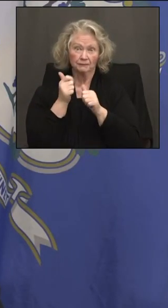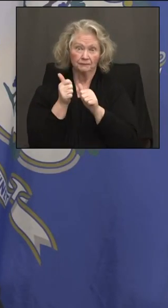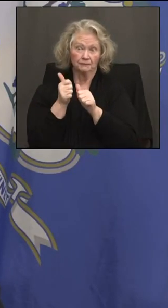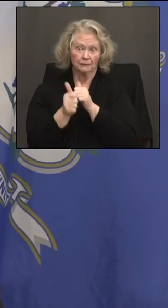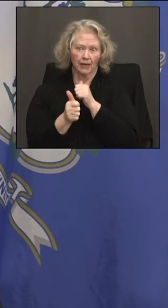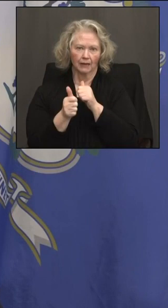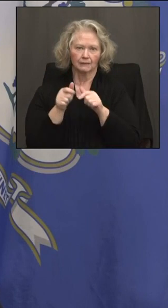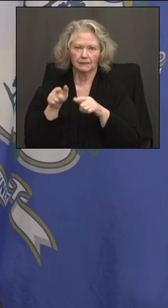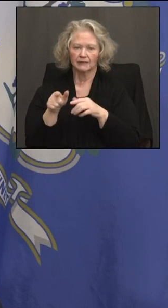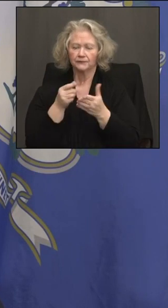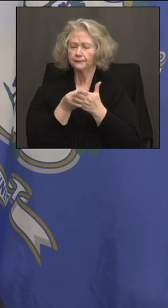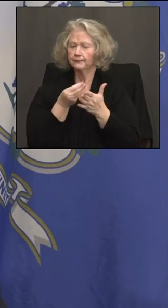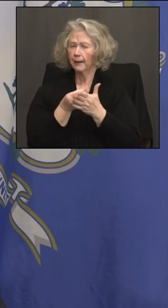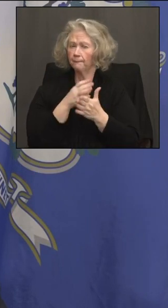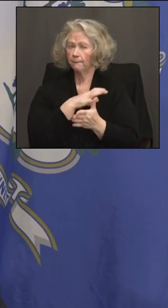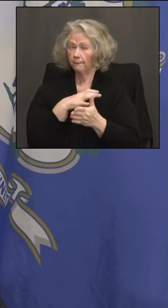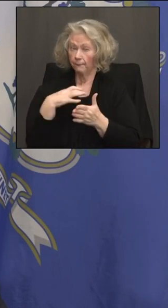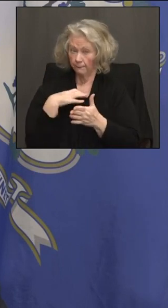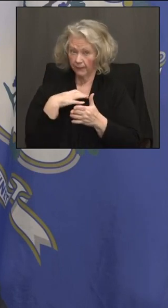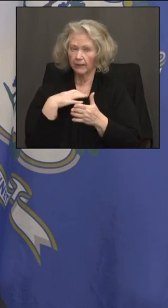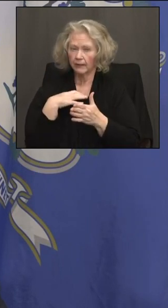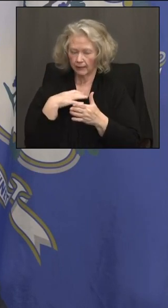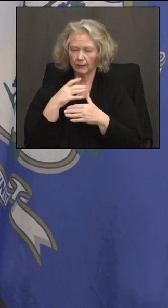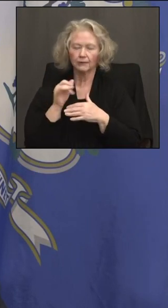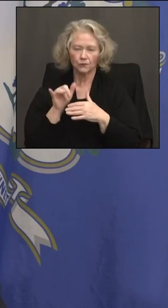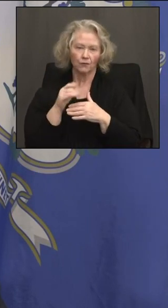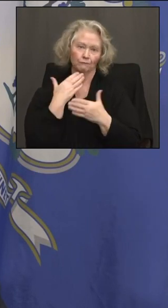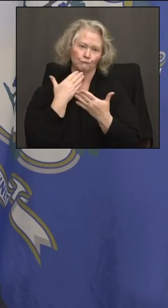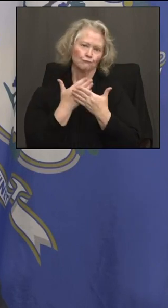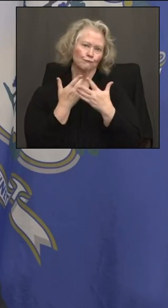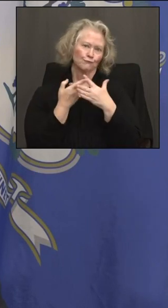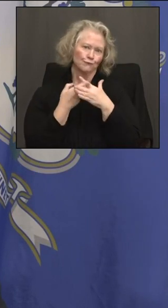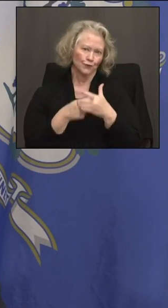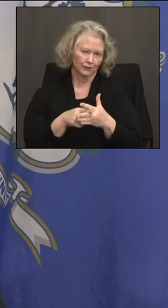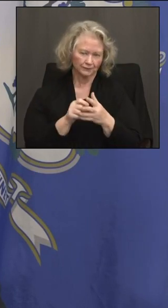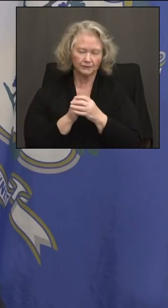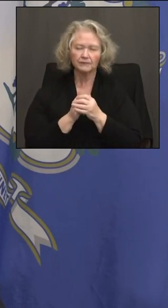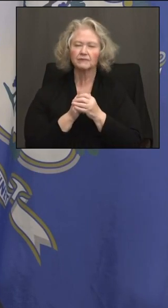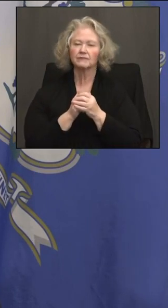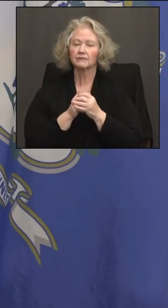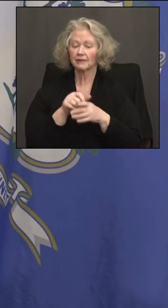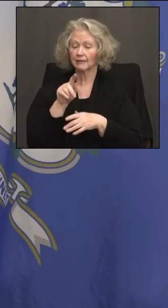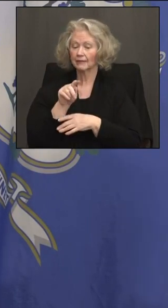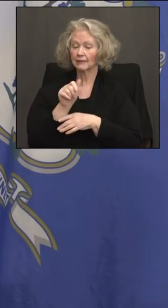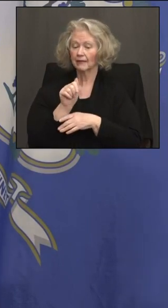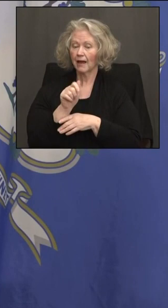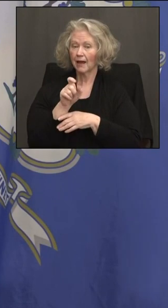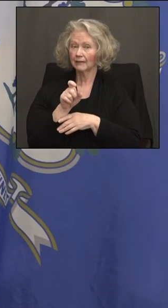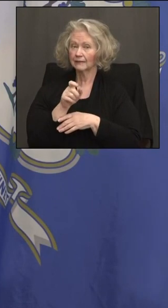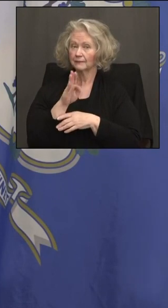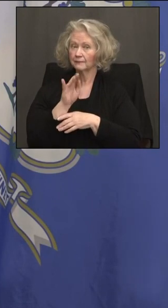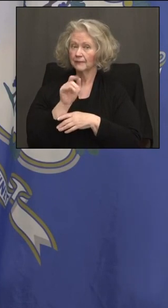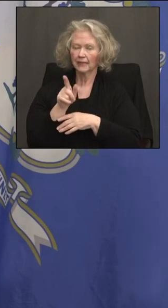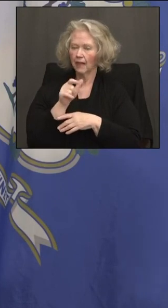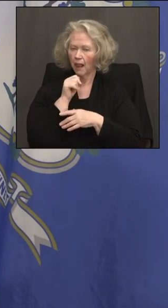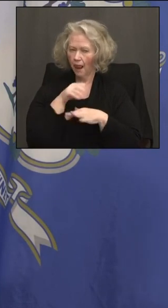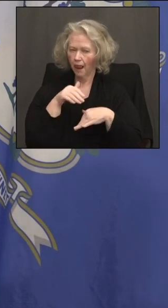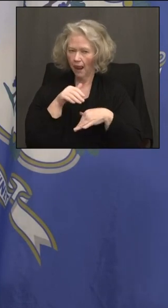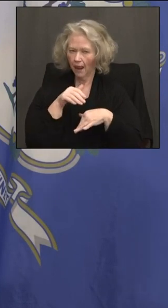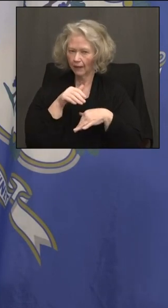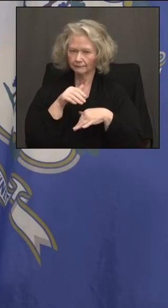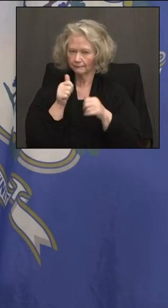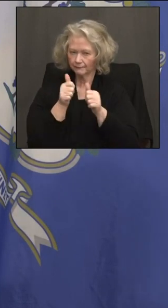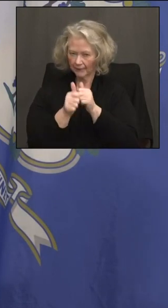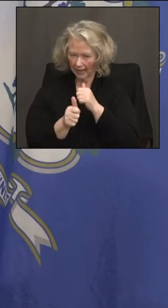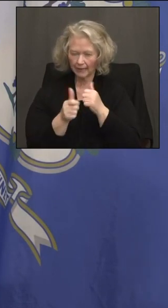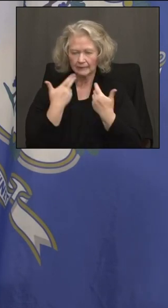Committee, so that makes a really good start. The tax bill hasn't passed unanimously. That's still some